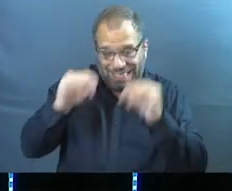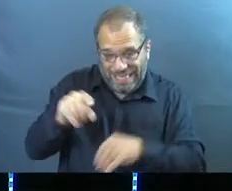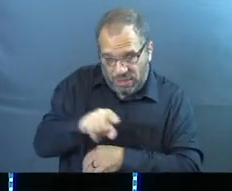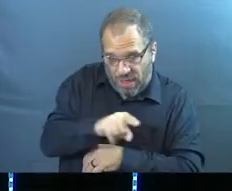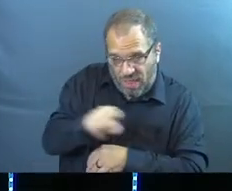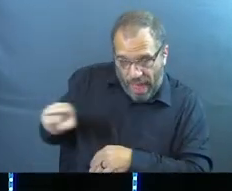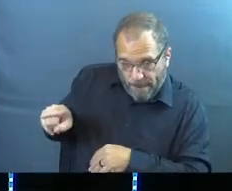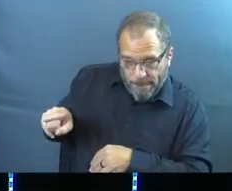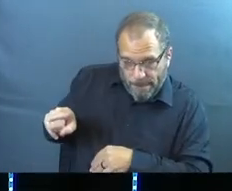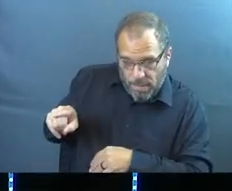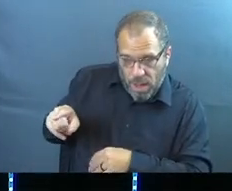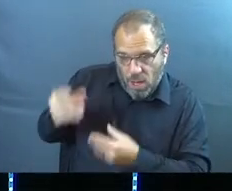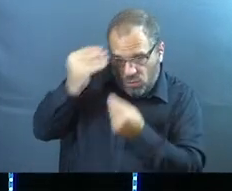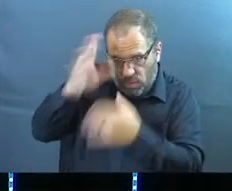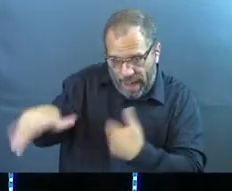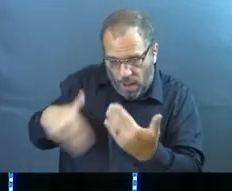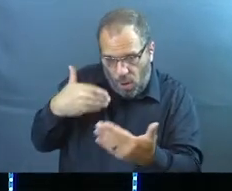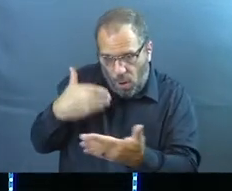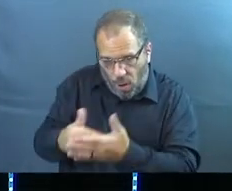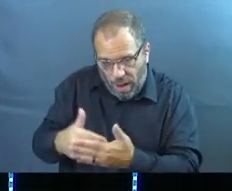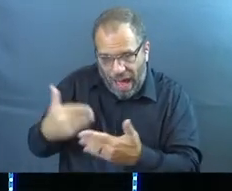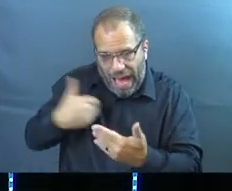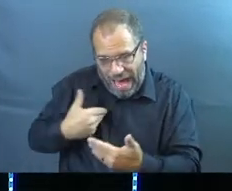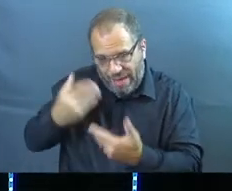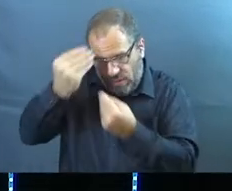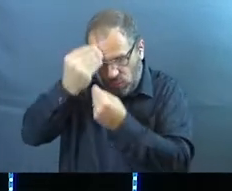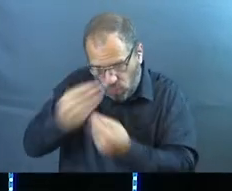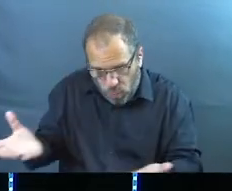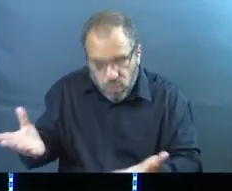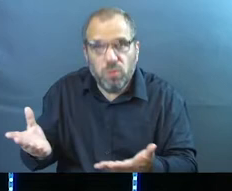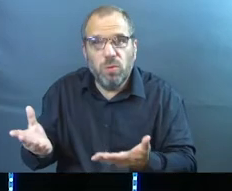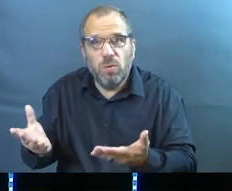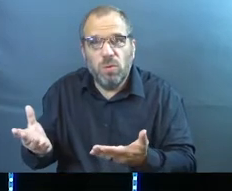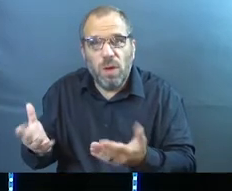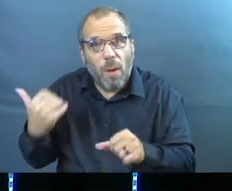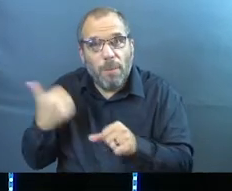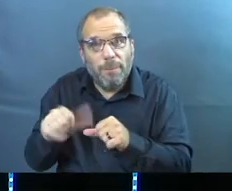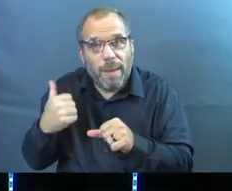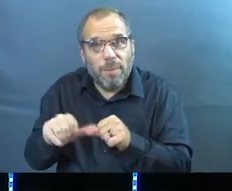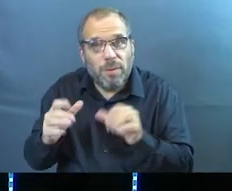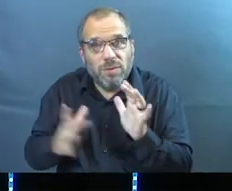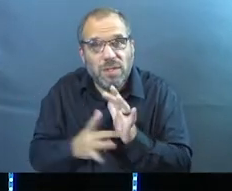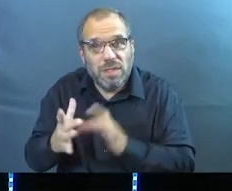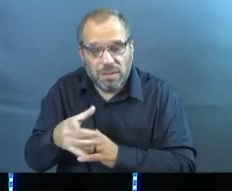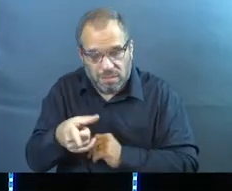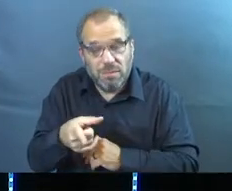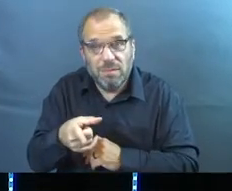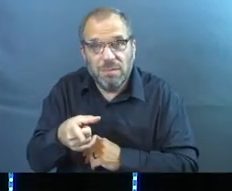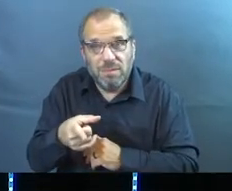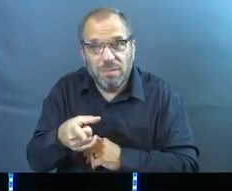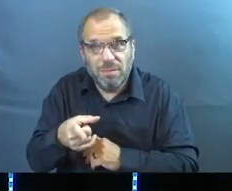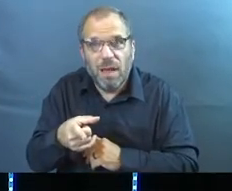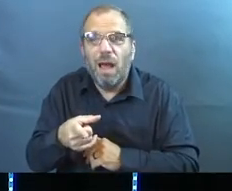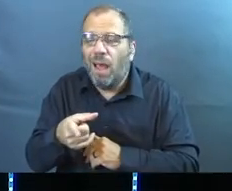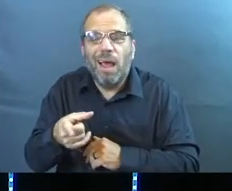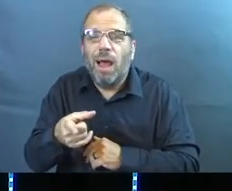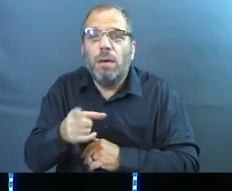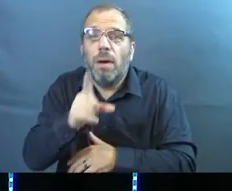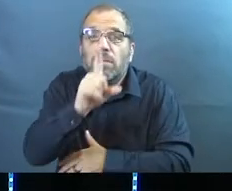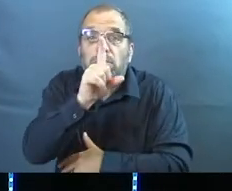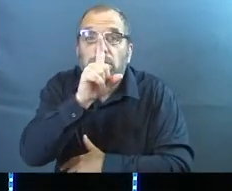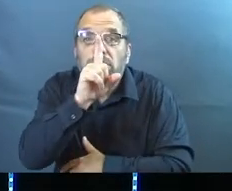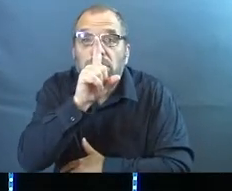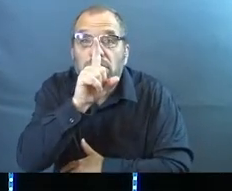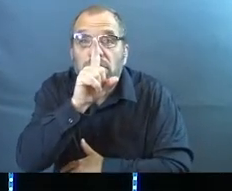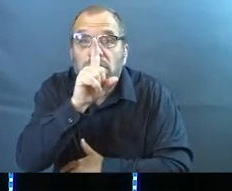teach them to obey all the things that I've told you. Do you remember Jesus saying that? Do you know what he didn't